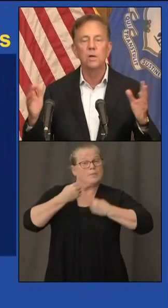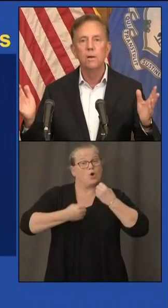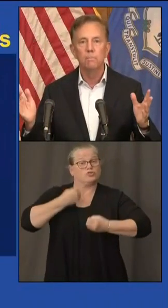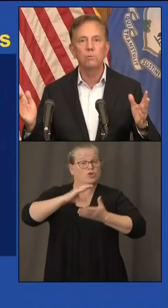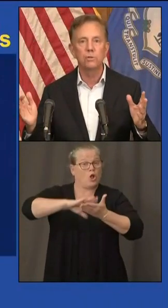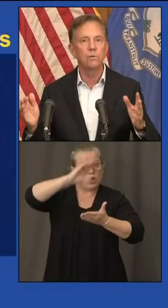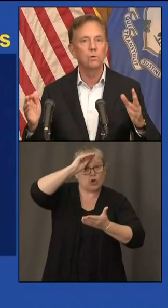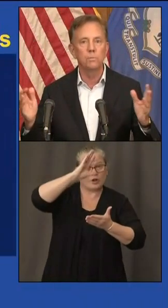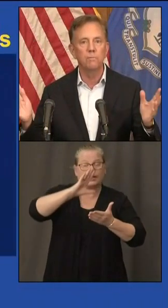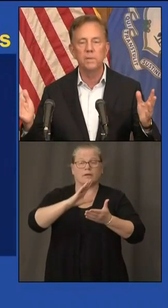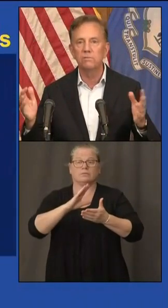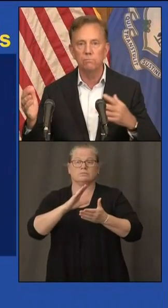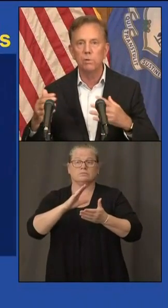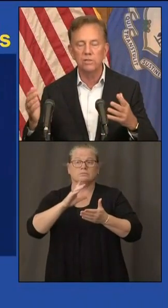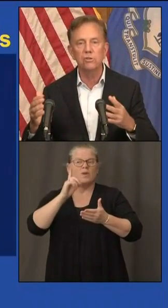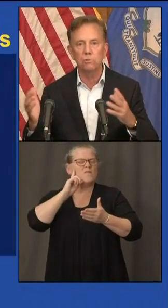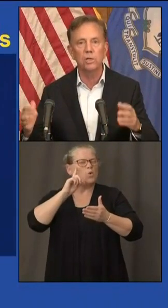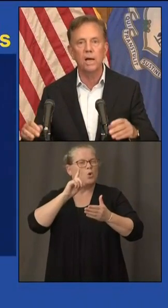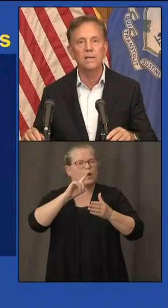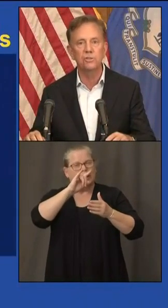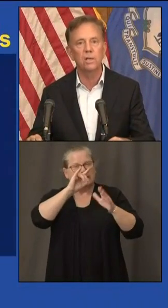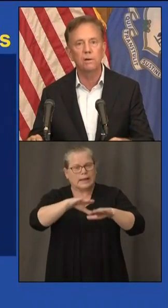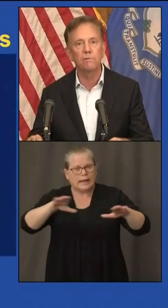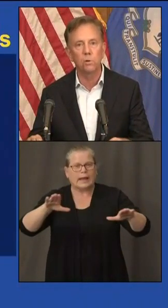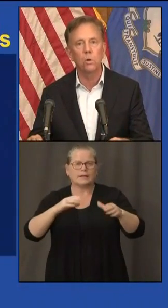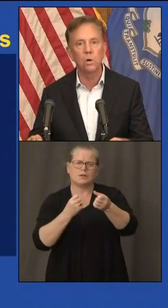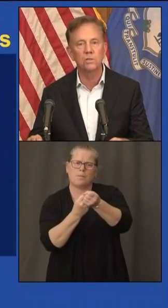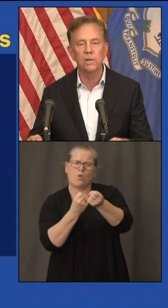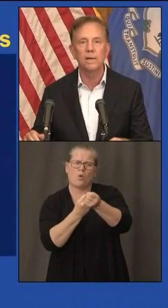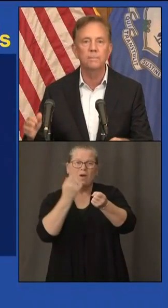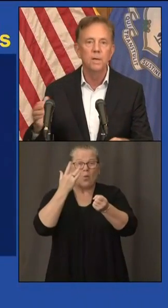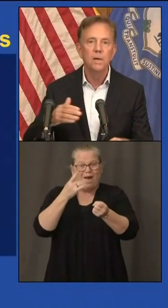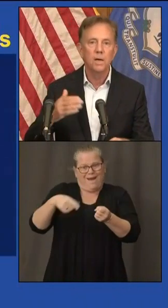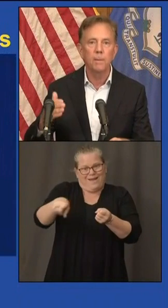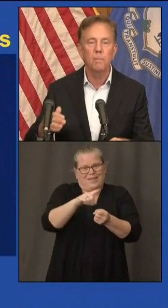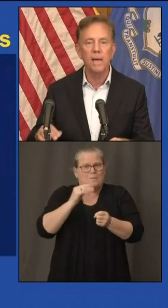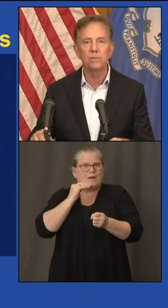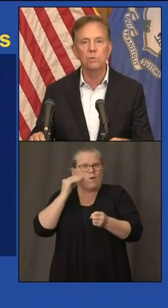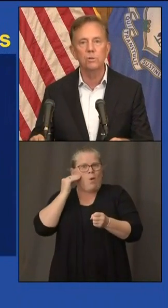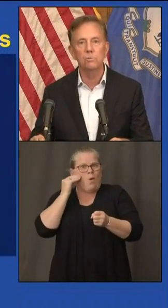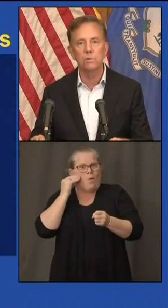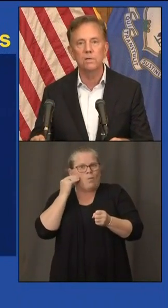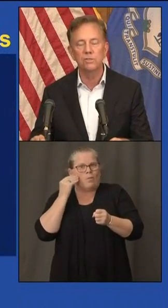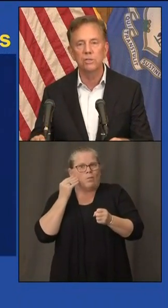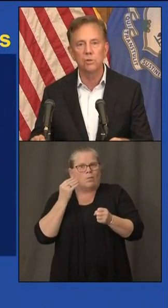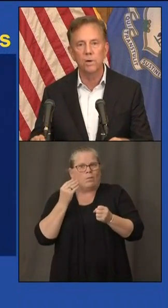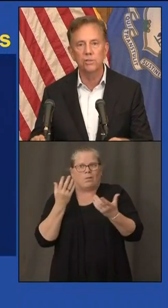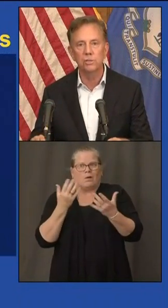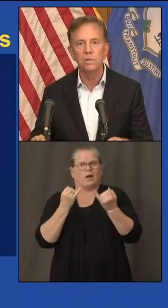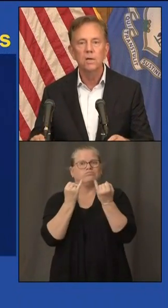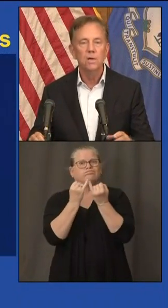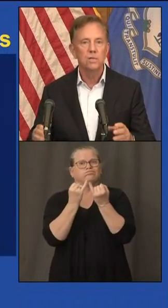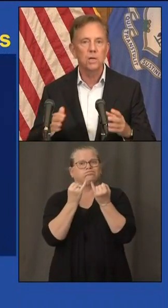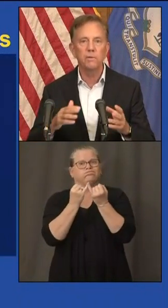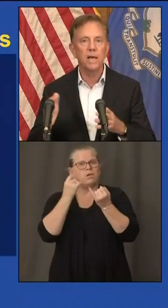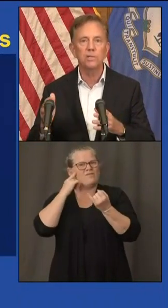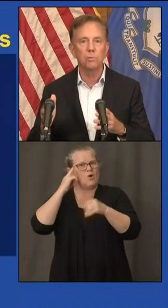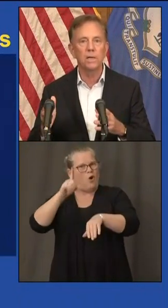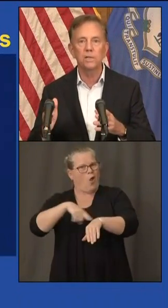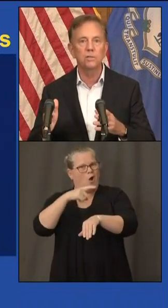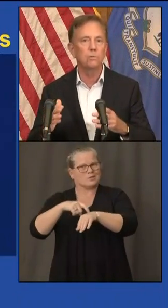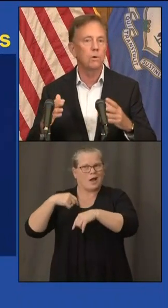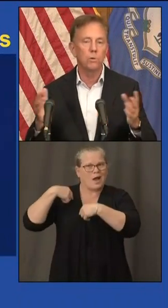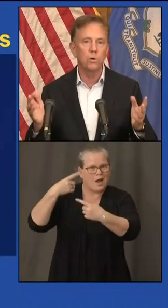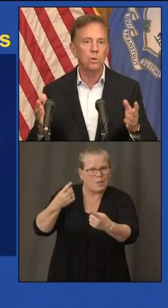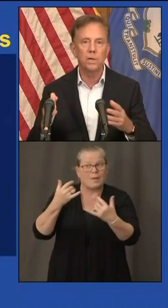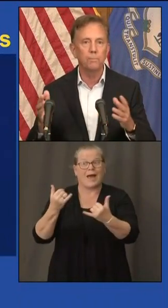our kids most of whom have been really socially isolated for a long time coming back to a new situation some of that